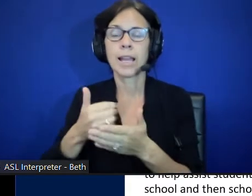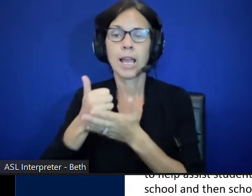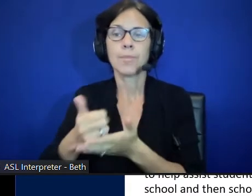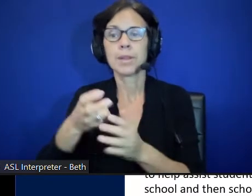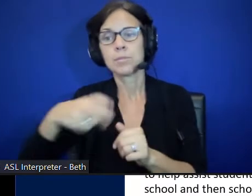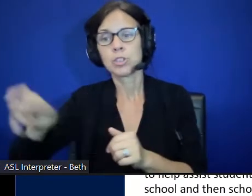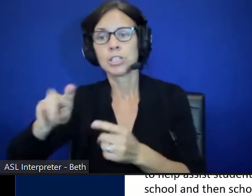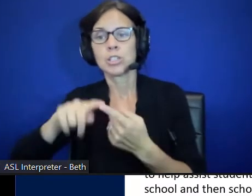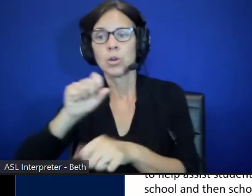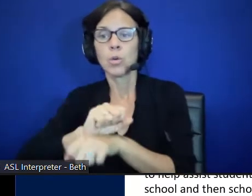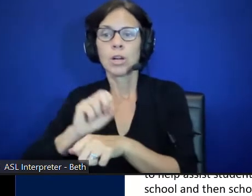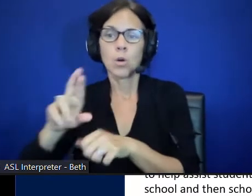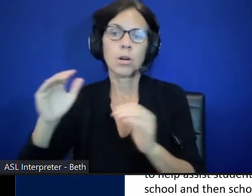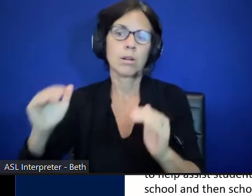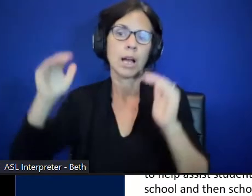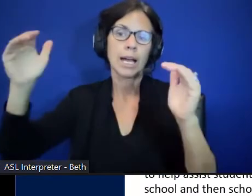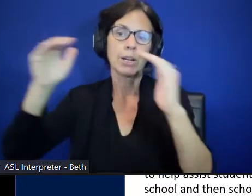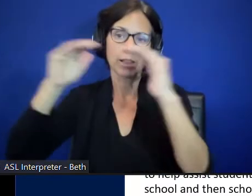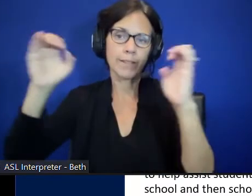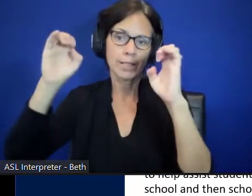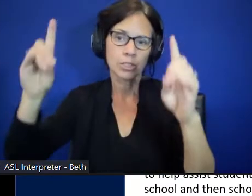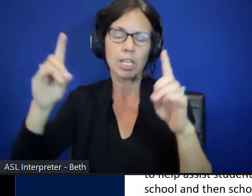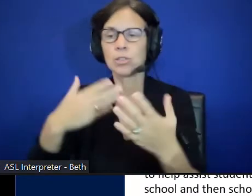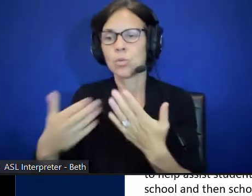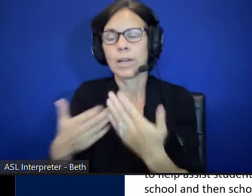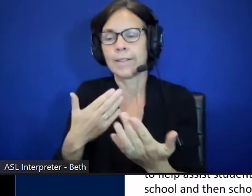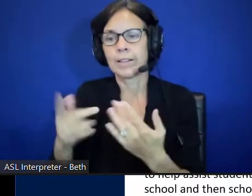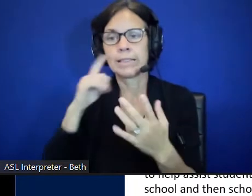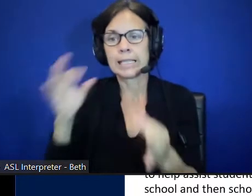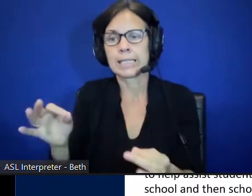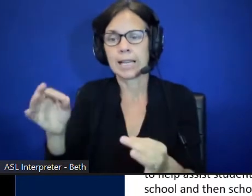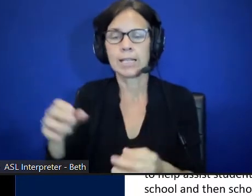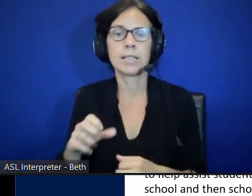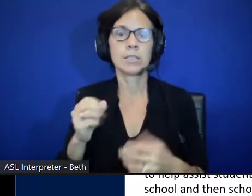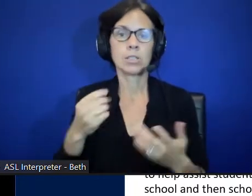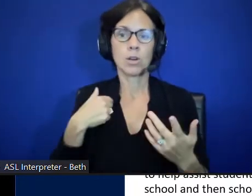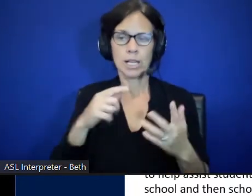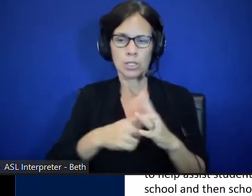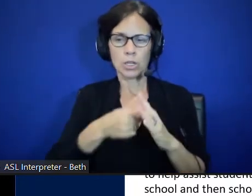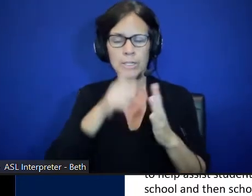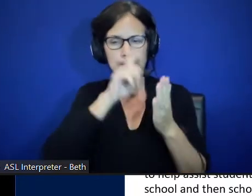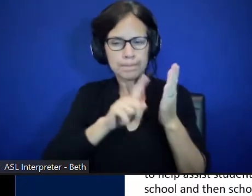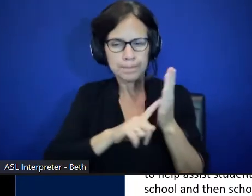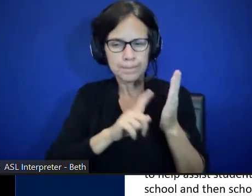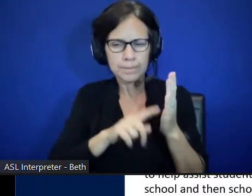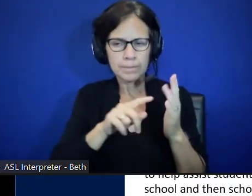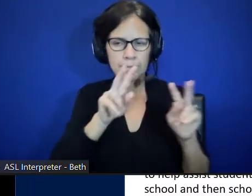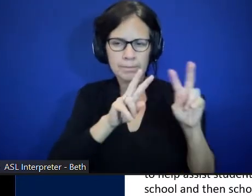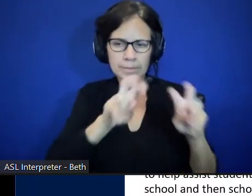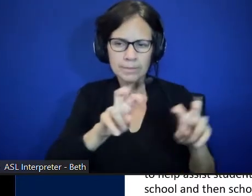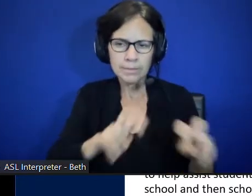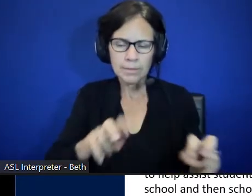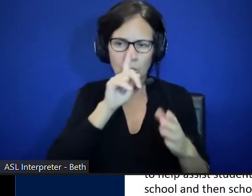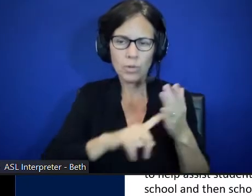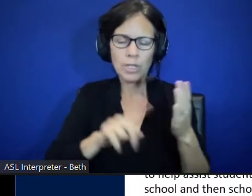or further education, whatever that may be. When I started looking at the research, 17.9